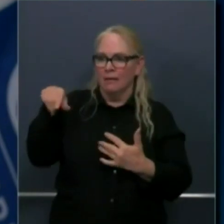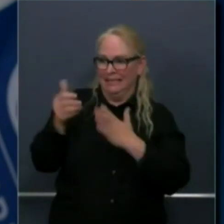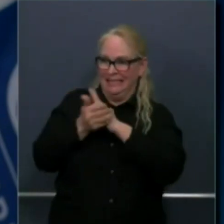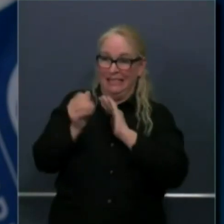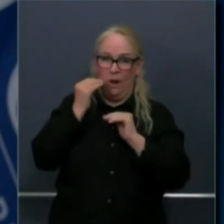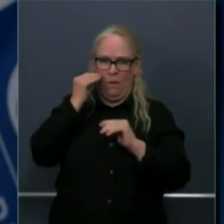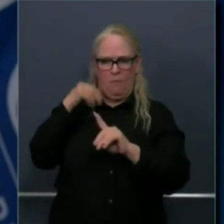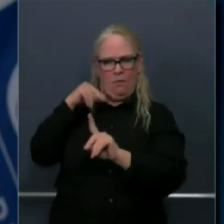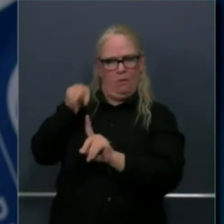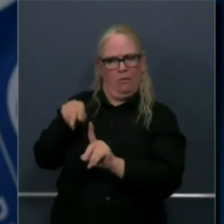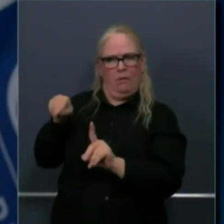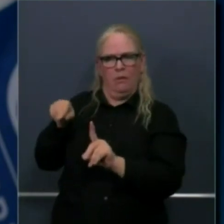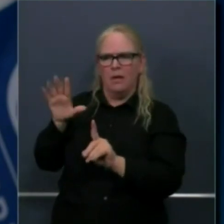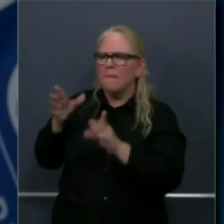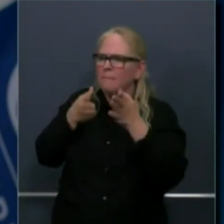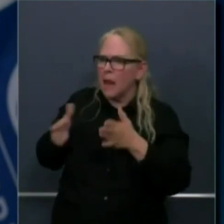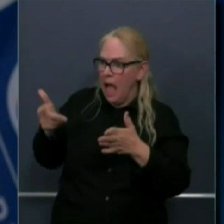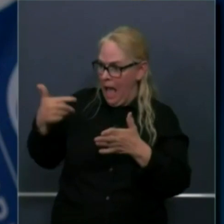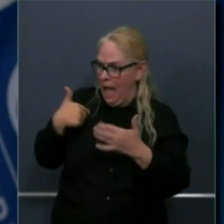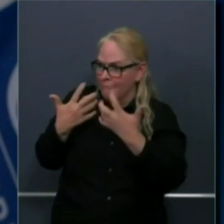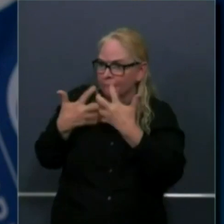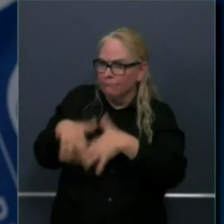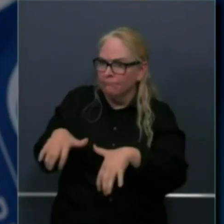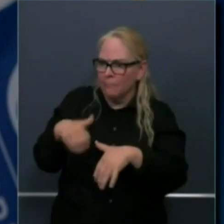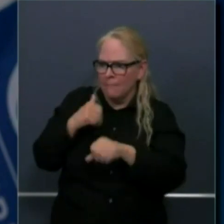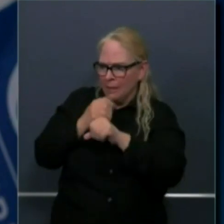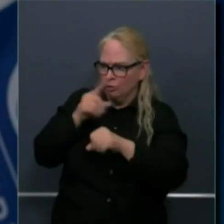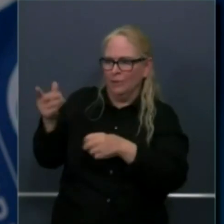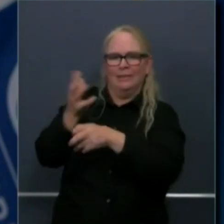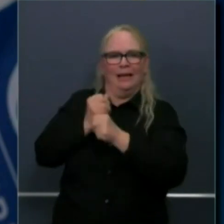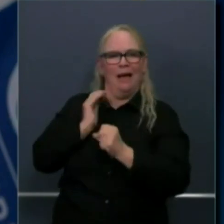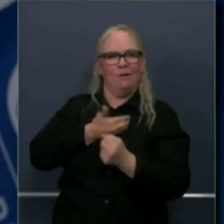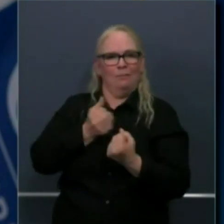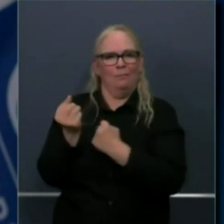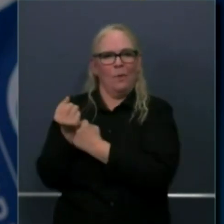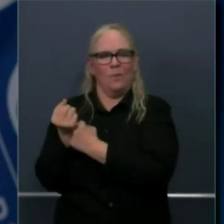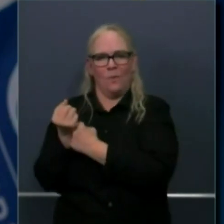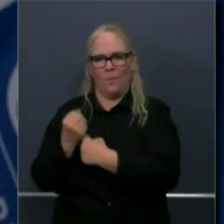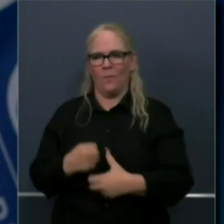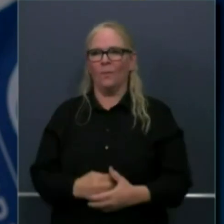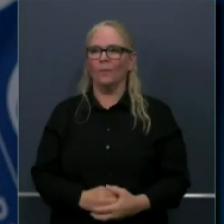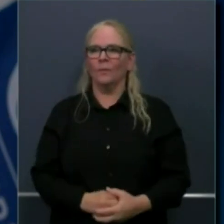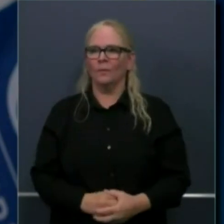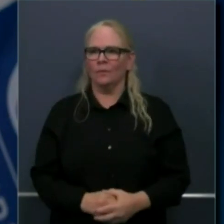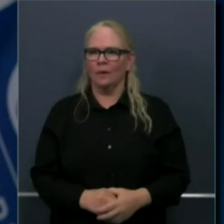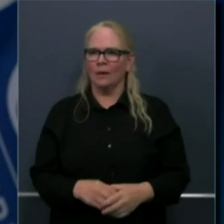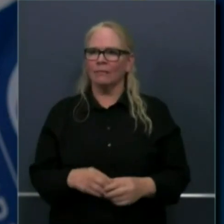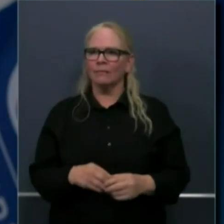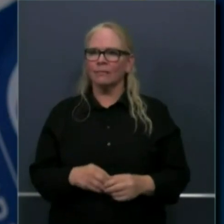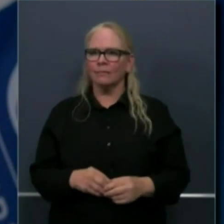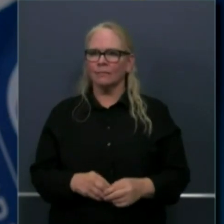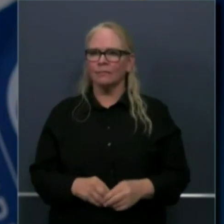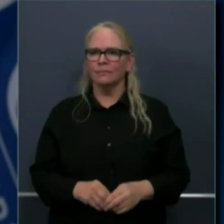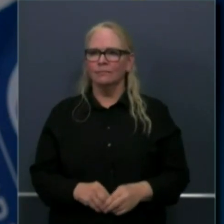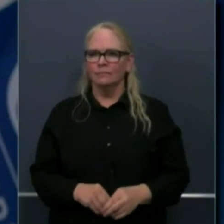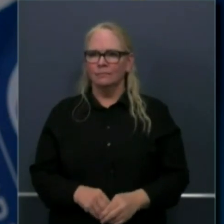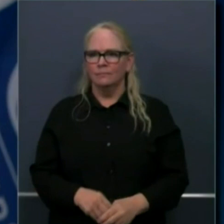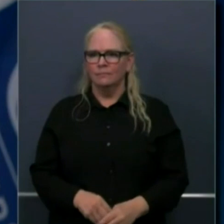thinking about how we can also support and consider how those counties may also be possibly